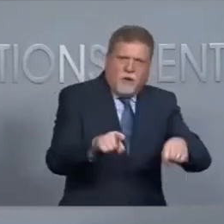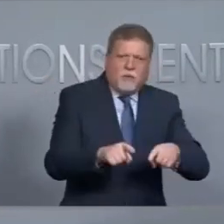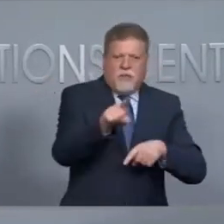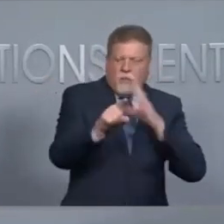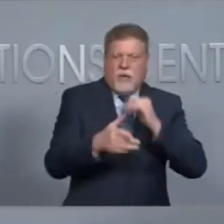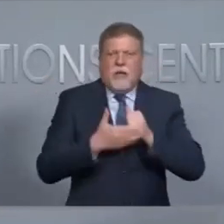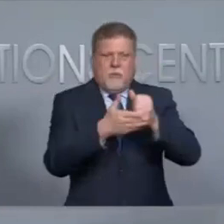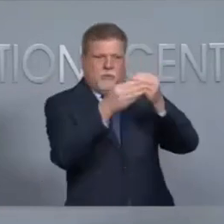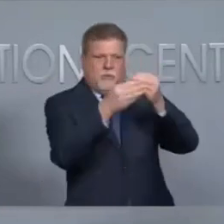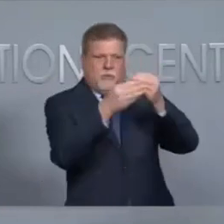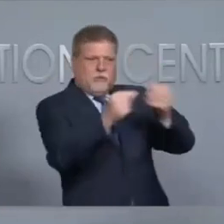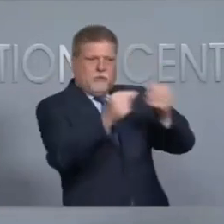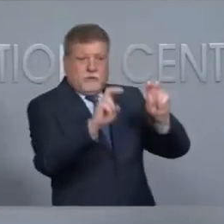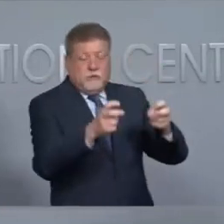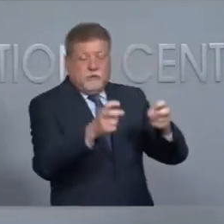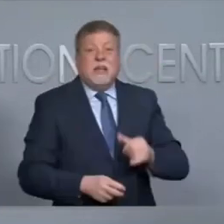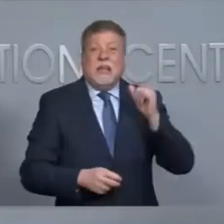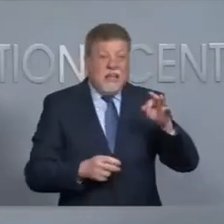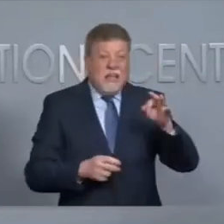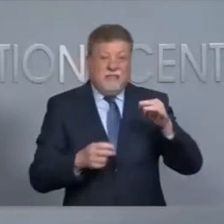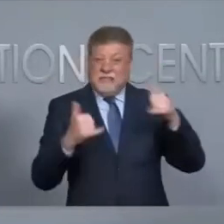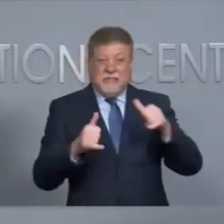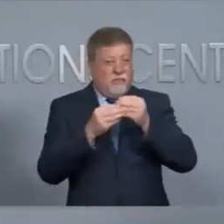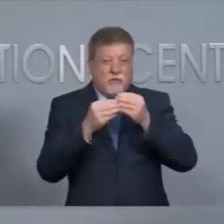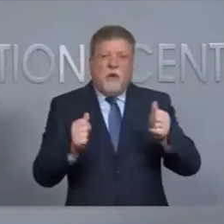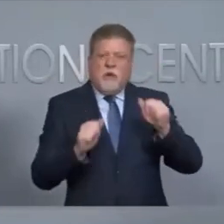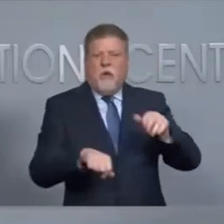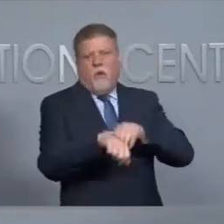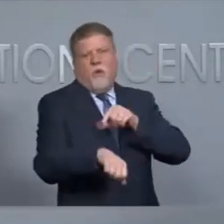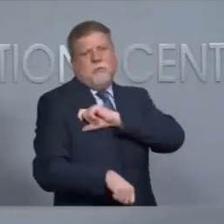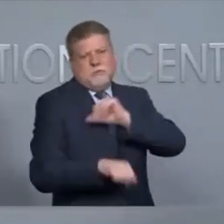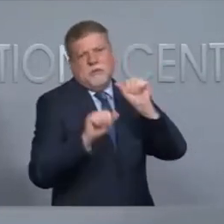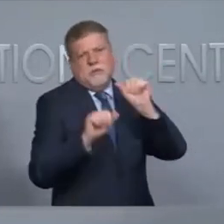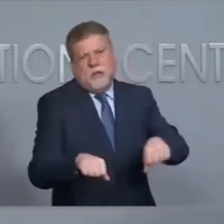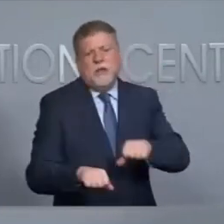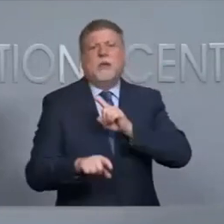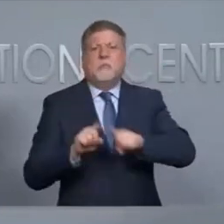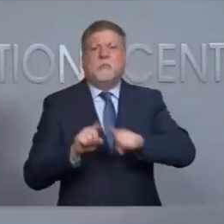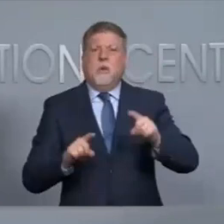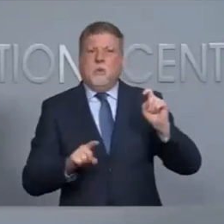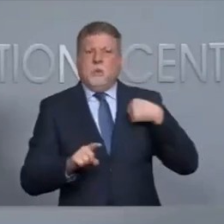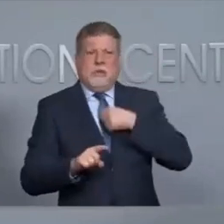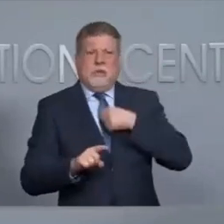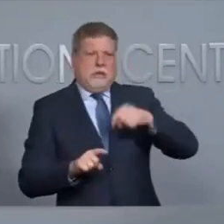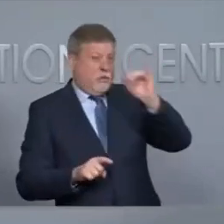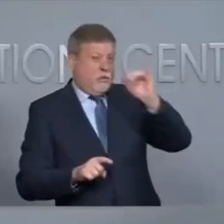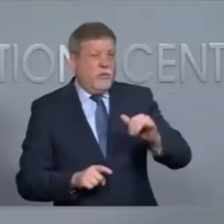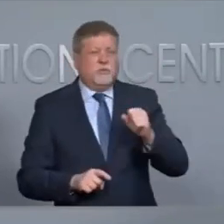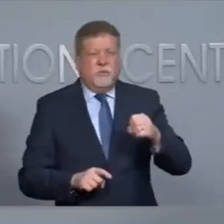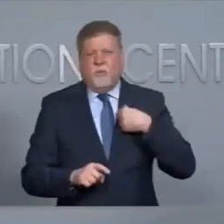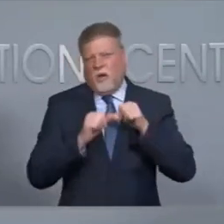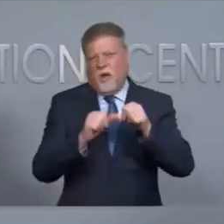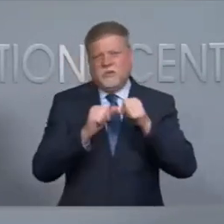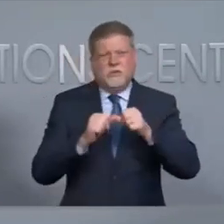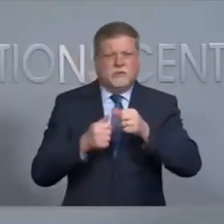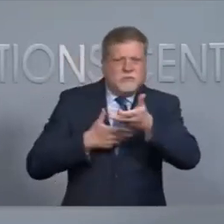If it comes to it, of course, they have the ability to call law enforcement. And then, of course, we want to know about situations like that too. And we are in constant contact